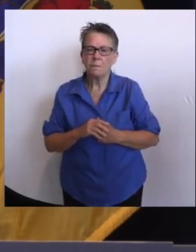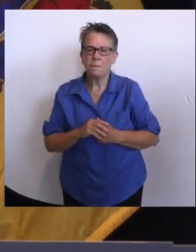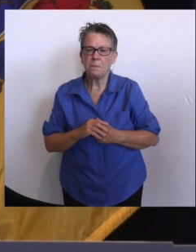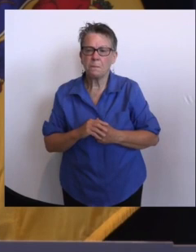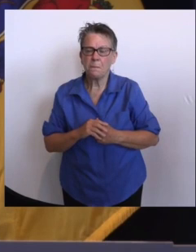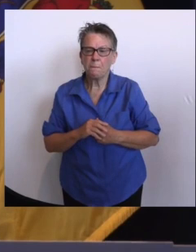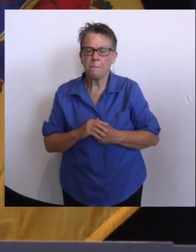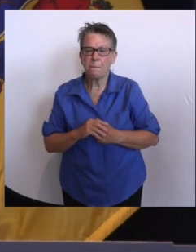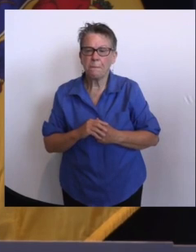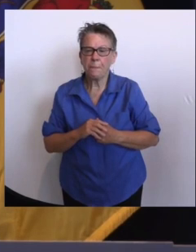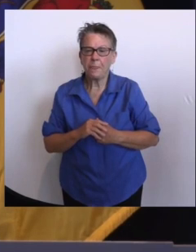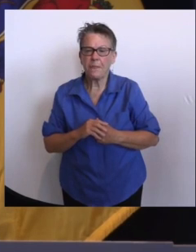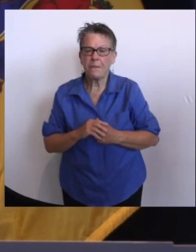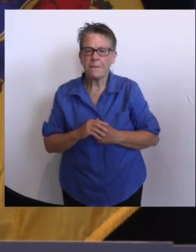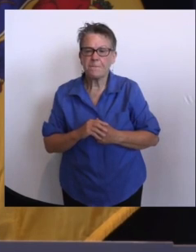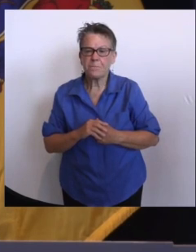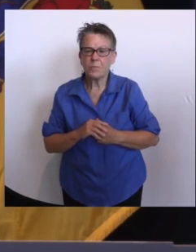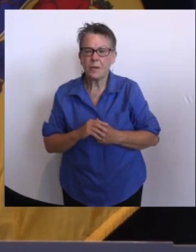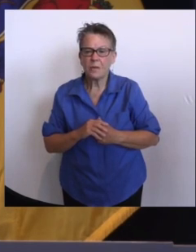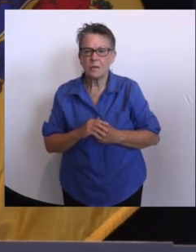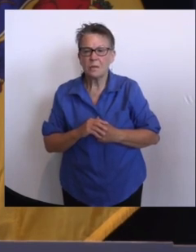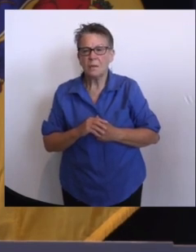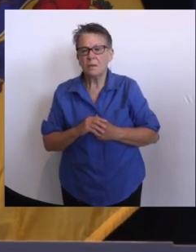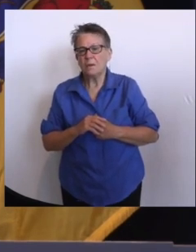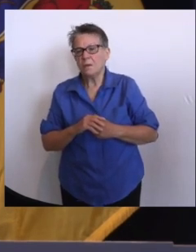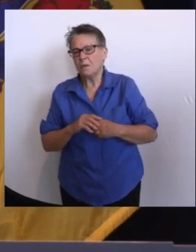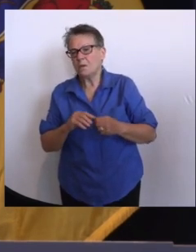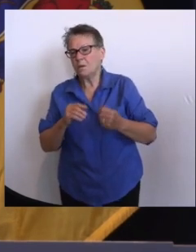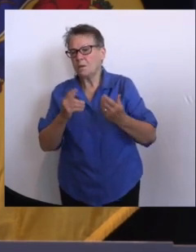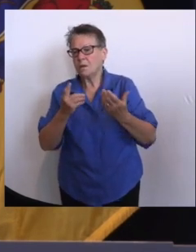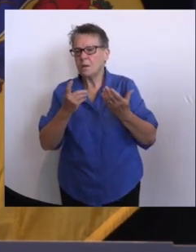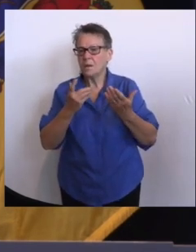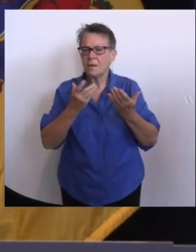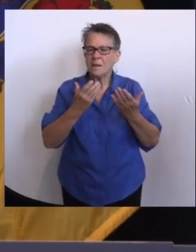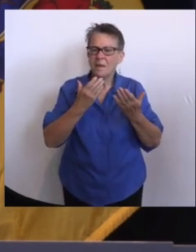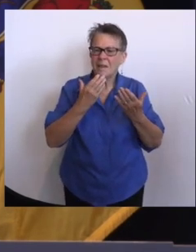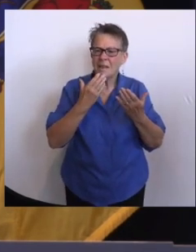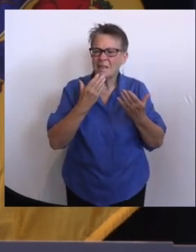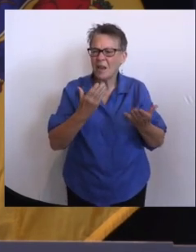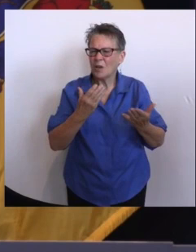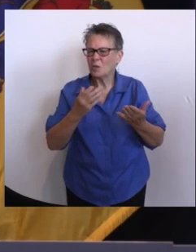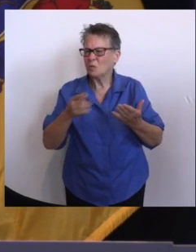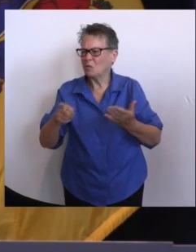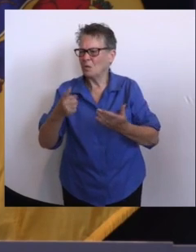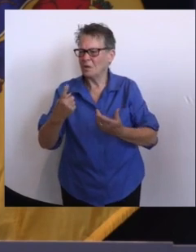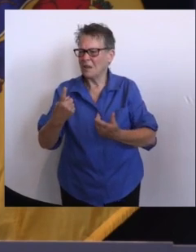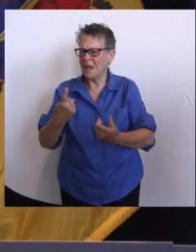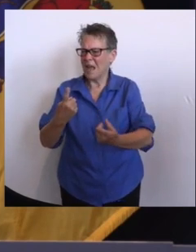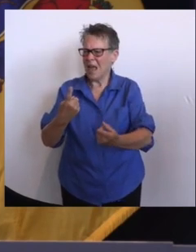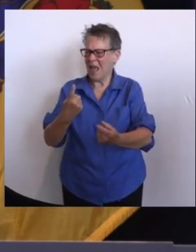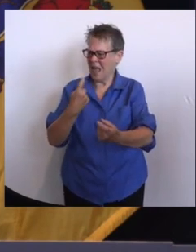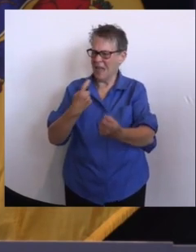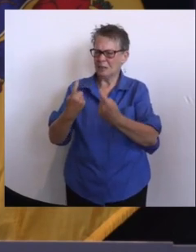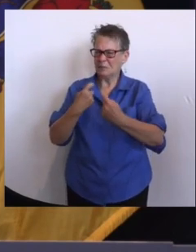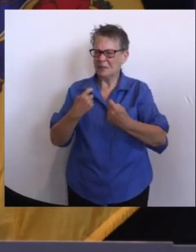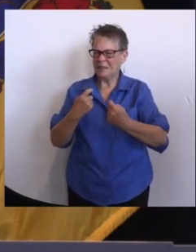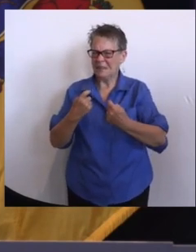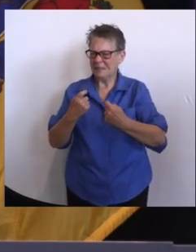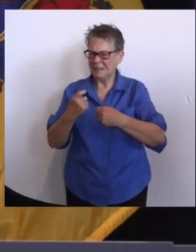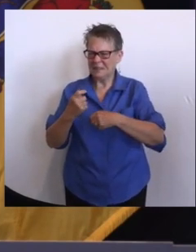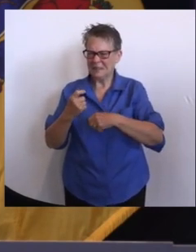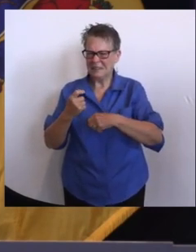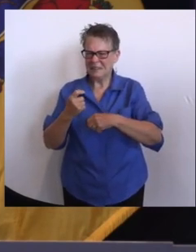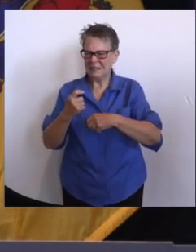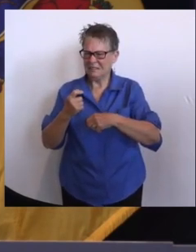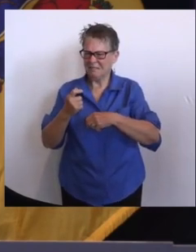make note of that. Thank you for that. But that's the right word. Because if it's six months, it's 2.4 million people,